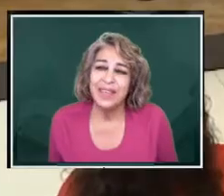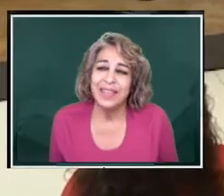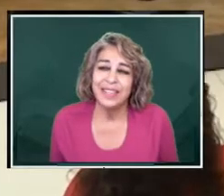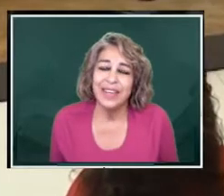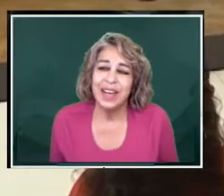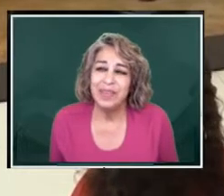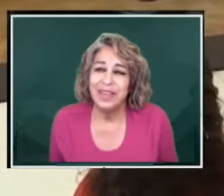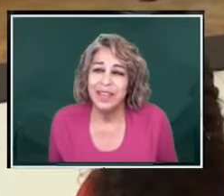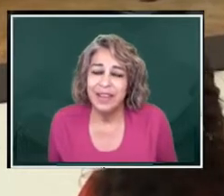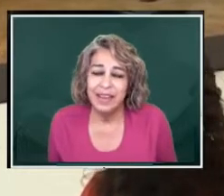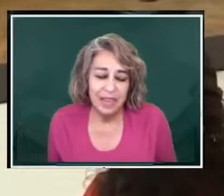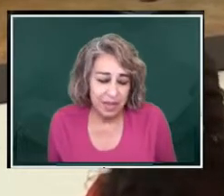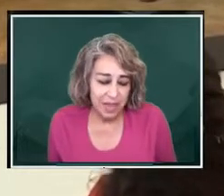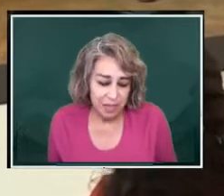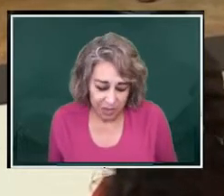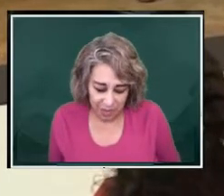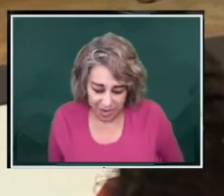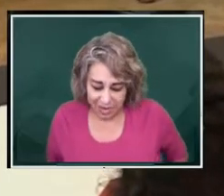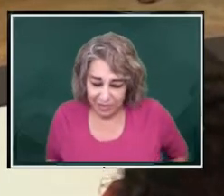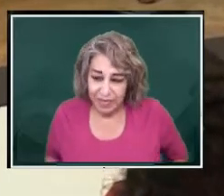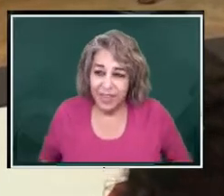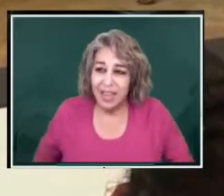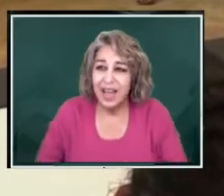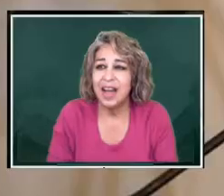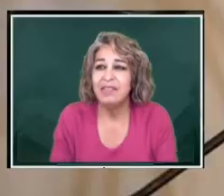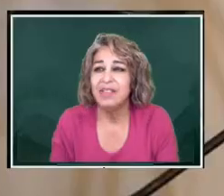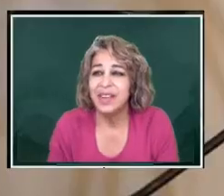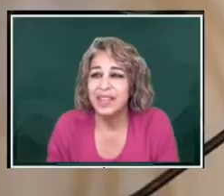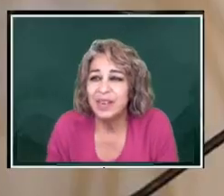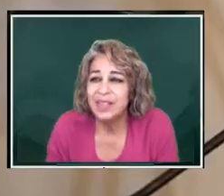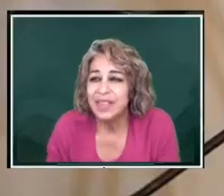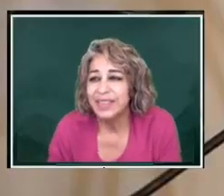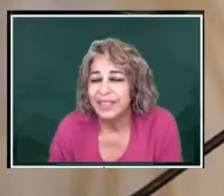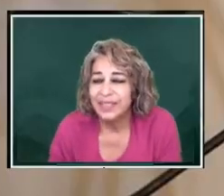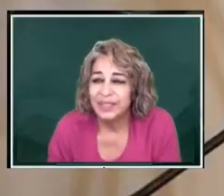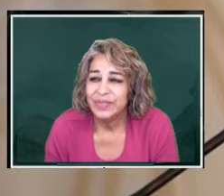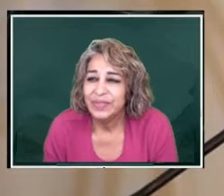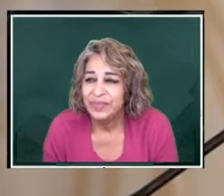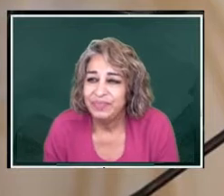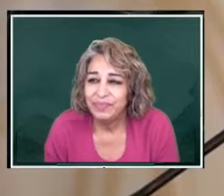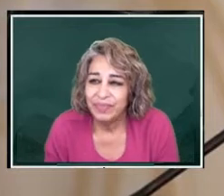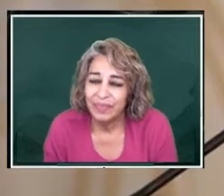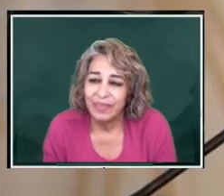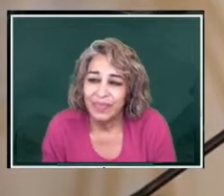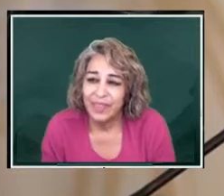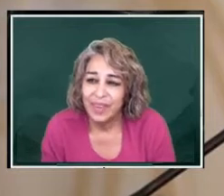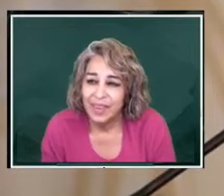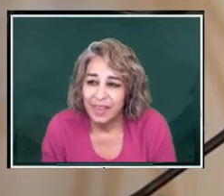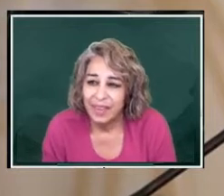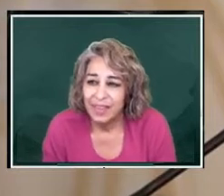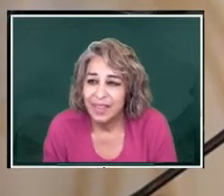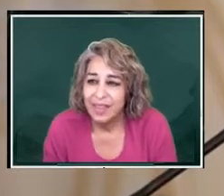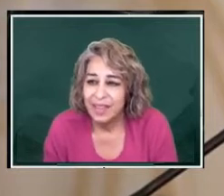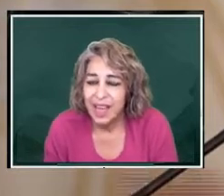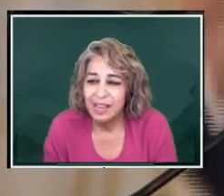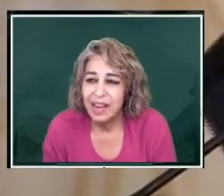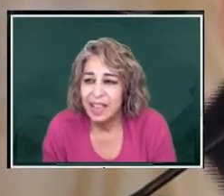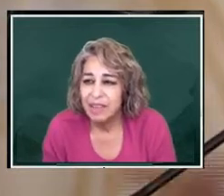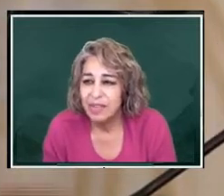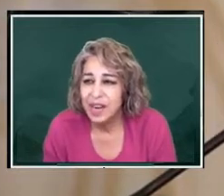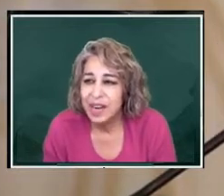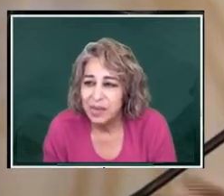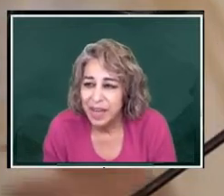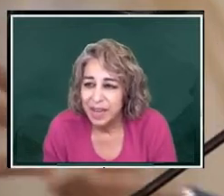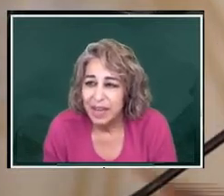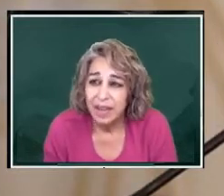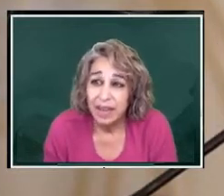But that doesn't happen, in the, in the most part. I've already told you that I don't like